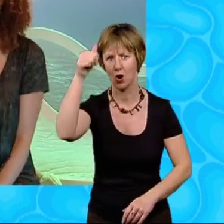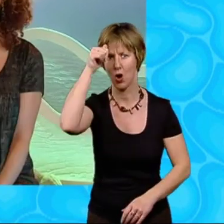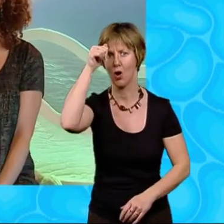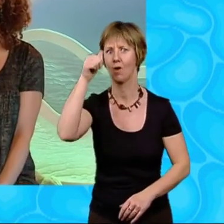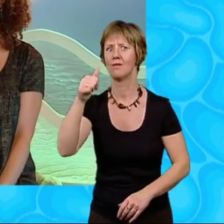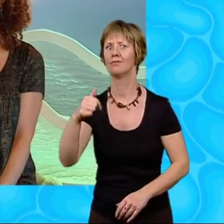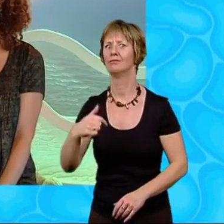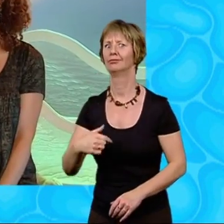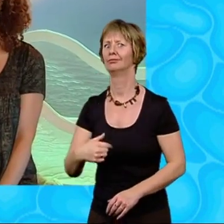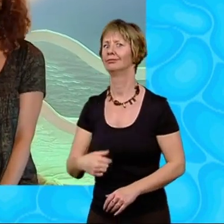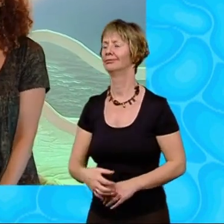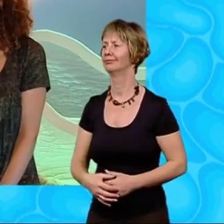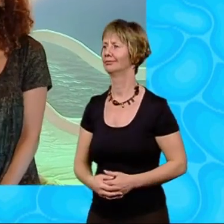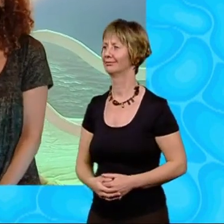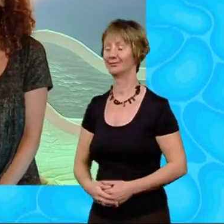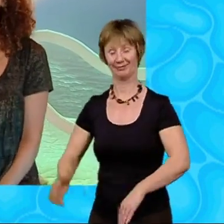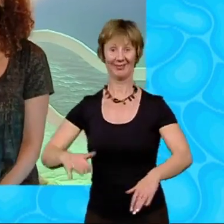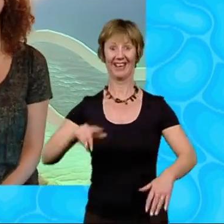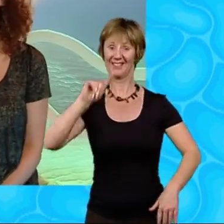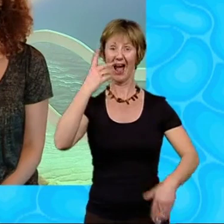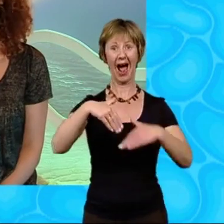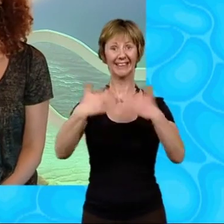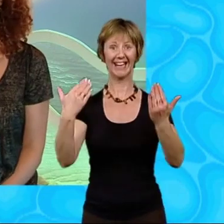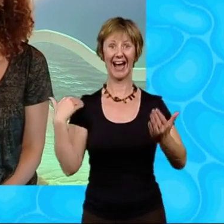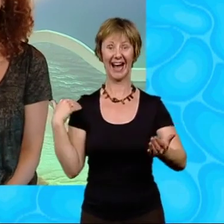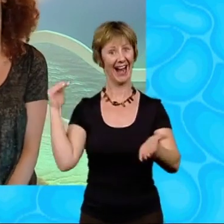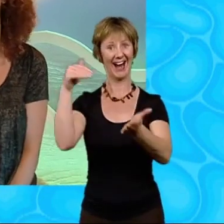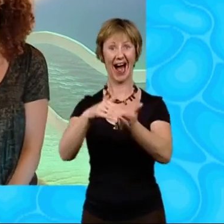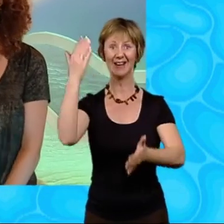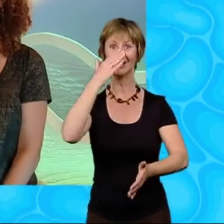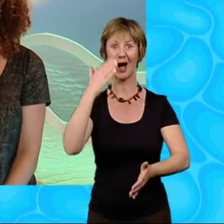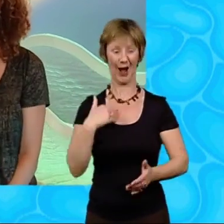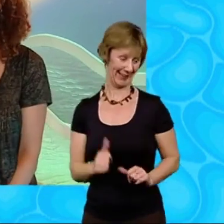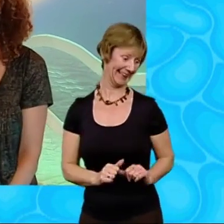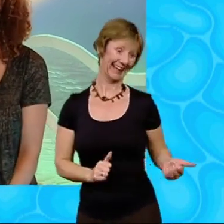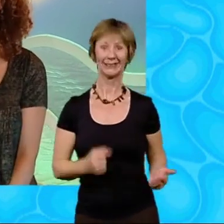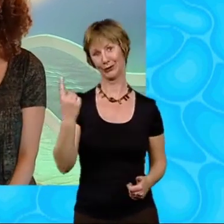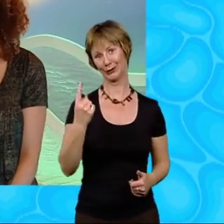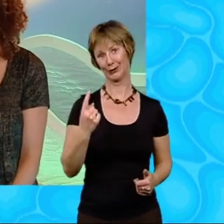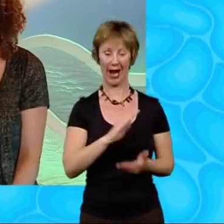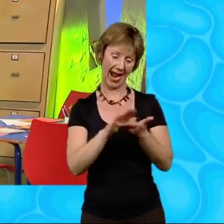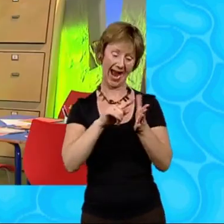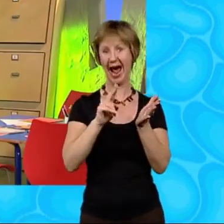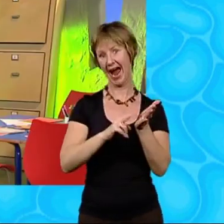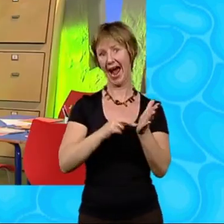is. On my very first day at my new school, I sat next to Hannah, who was very friendly.